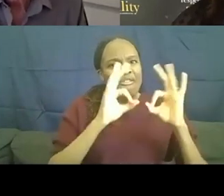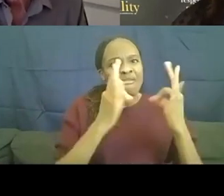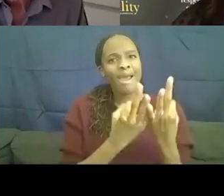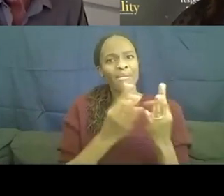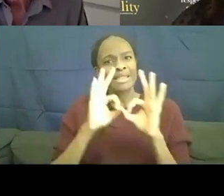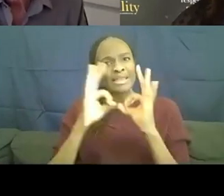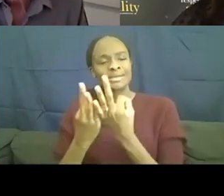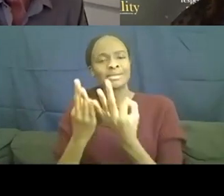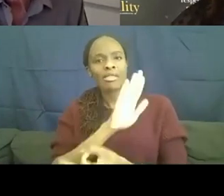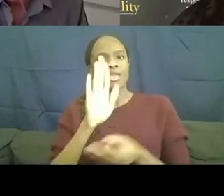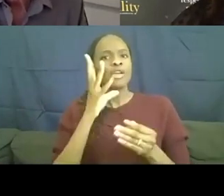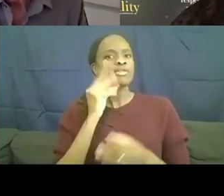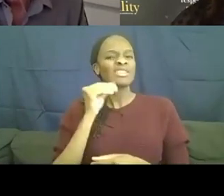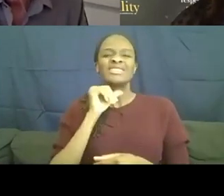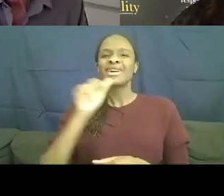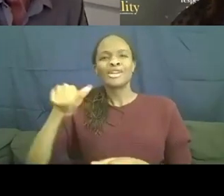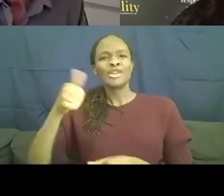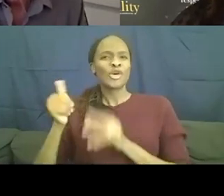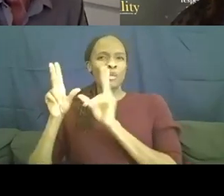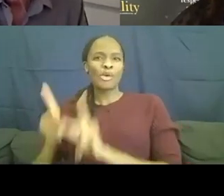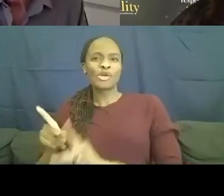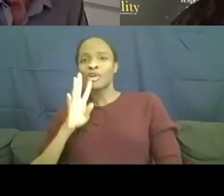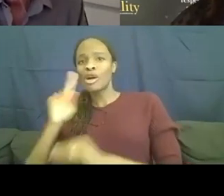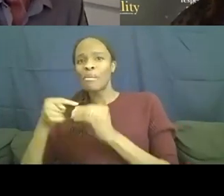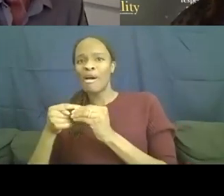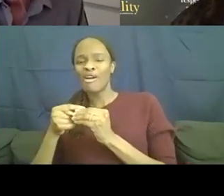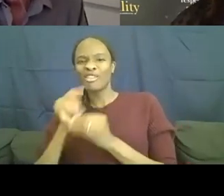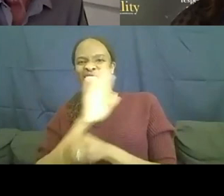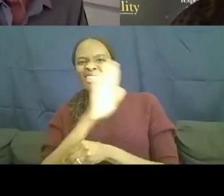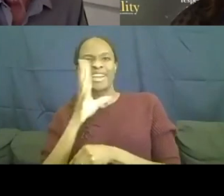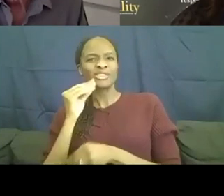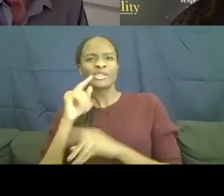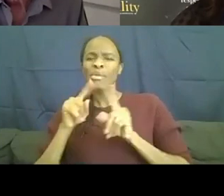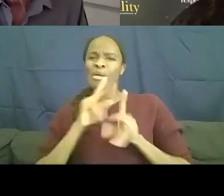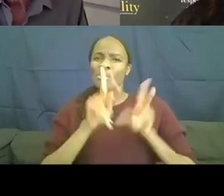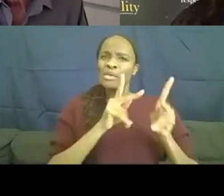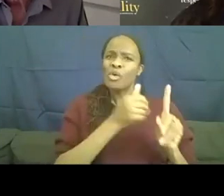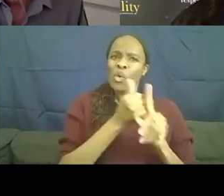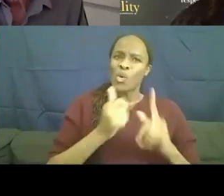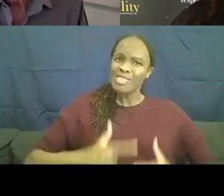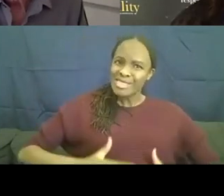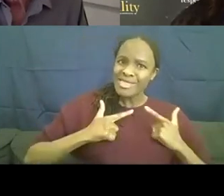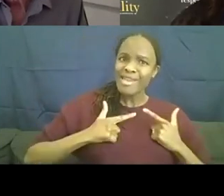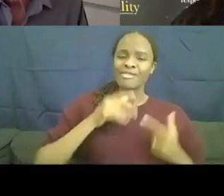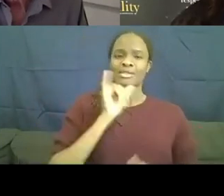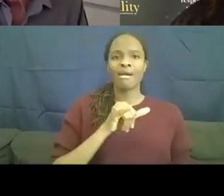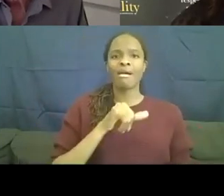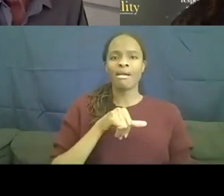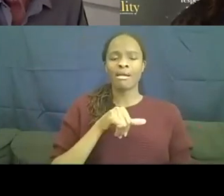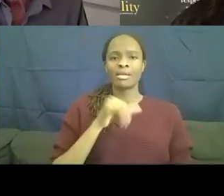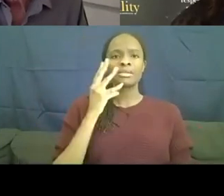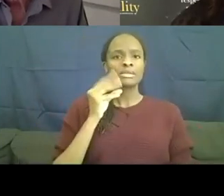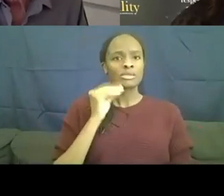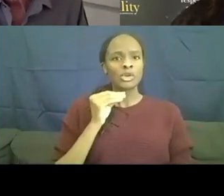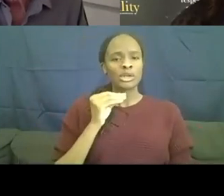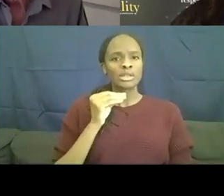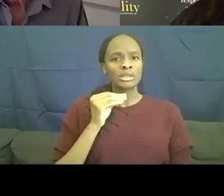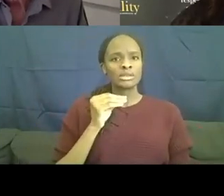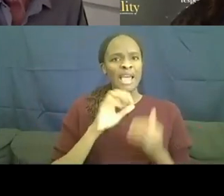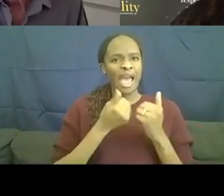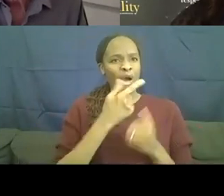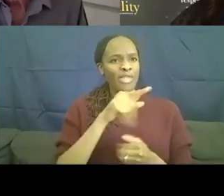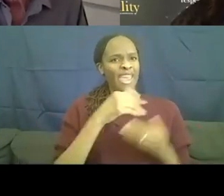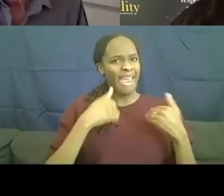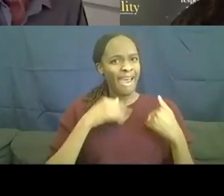what an experience would be like, but about people that were living through it, having that experience. And just to, um,